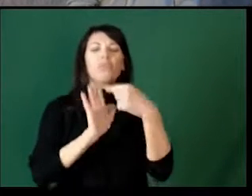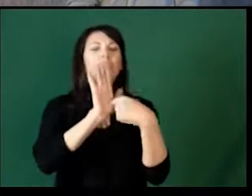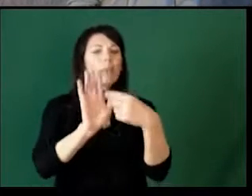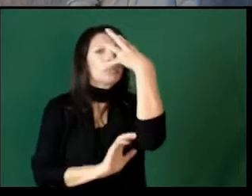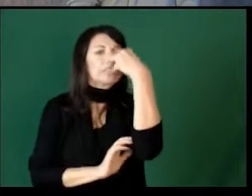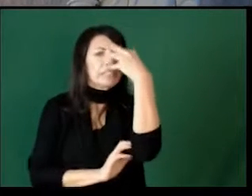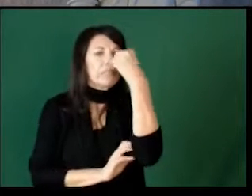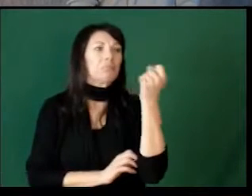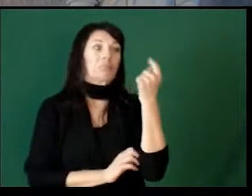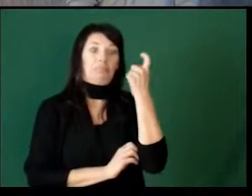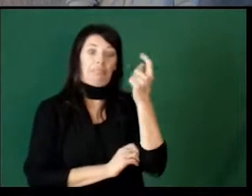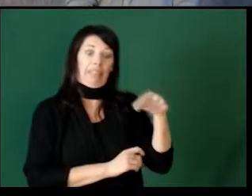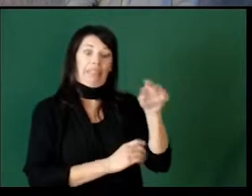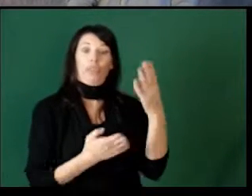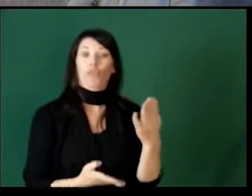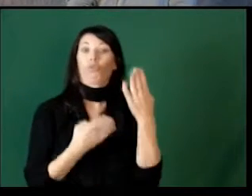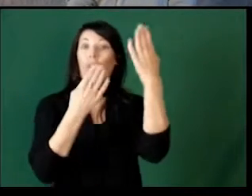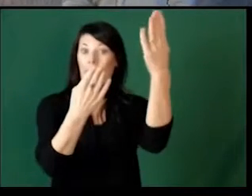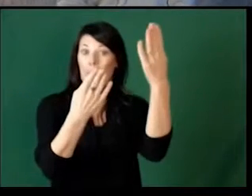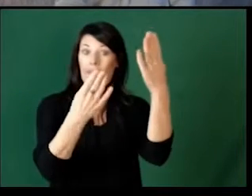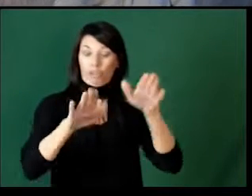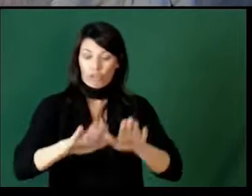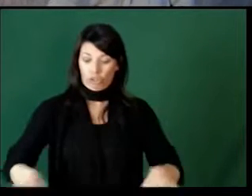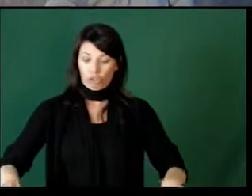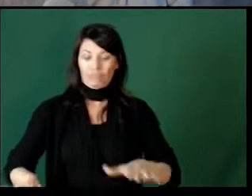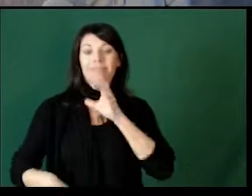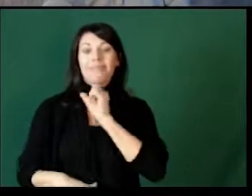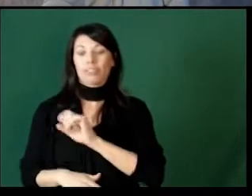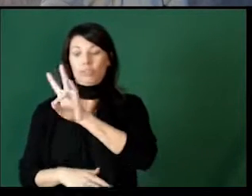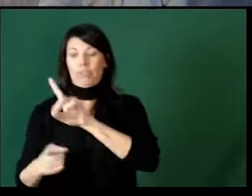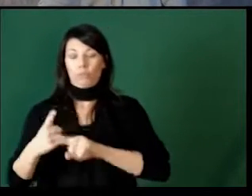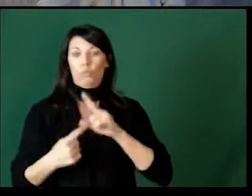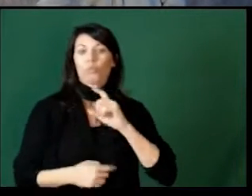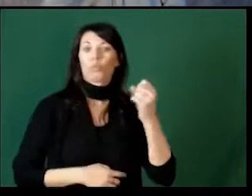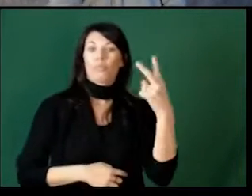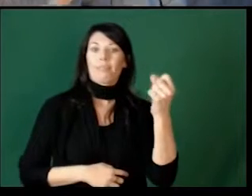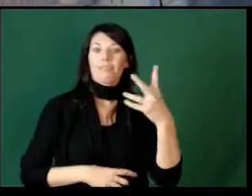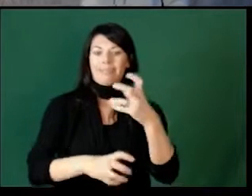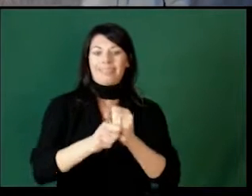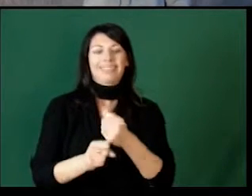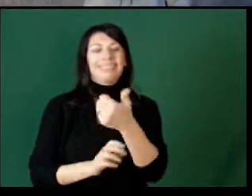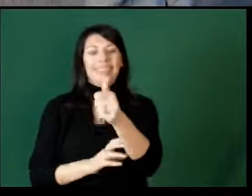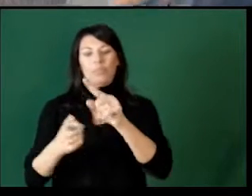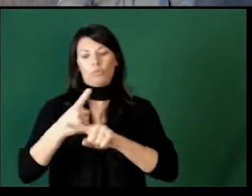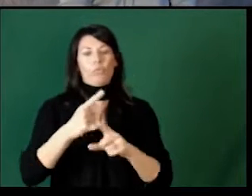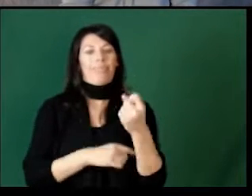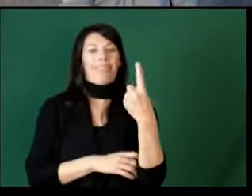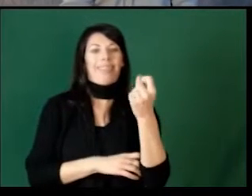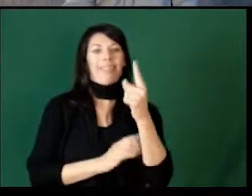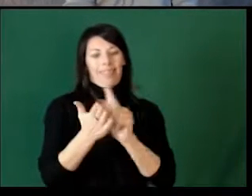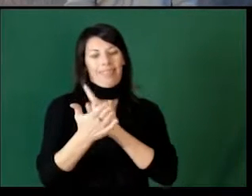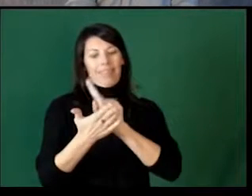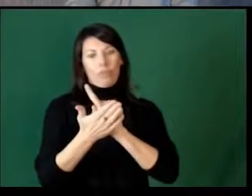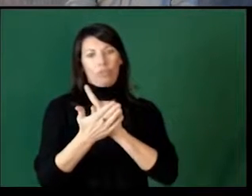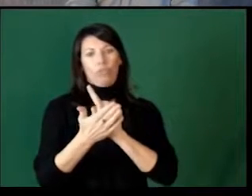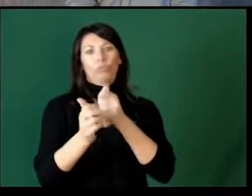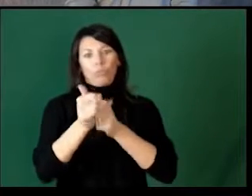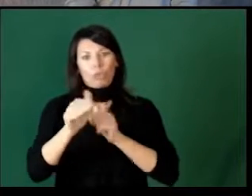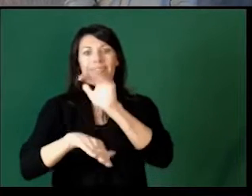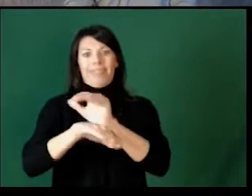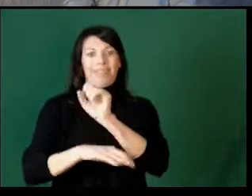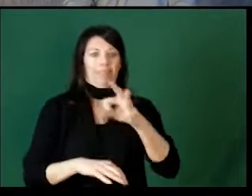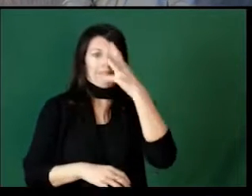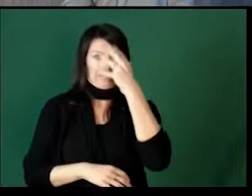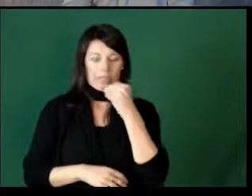For instance, sleep. They recommend that children ages 7 to 12 get 10 to 11 hours of sleep